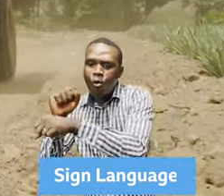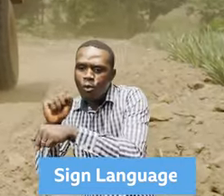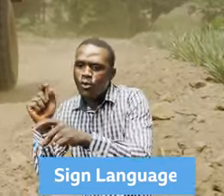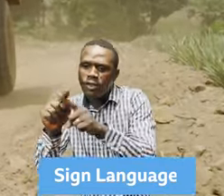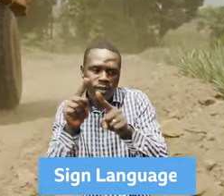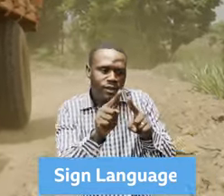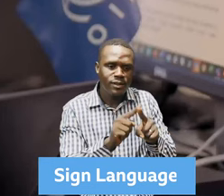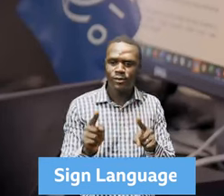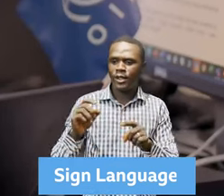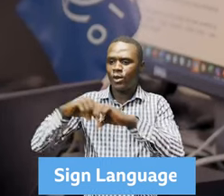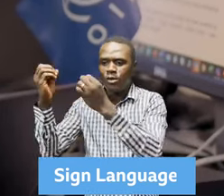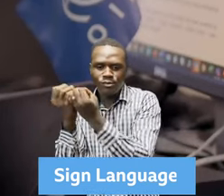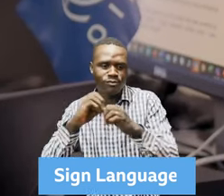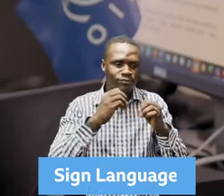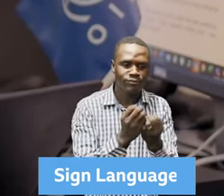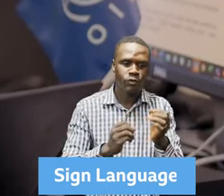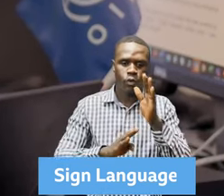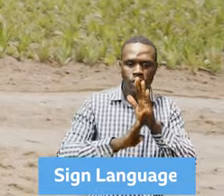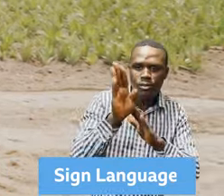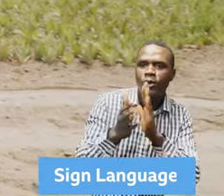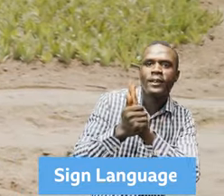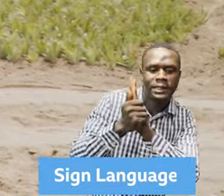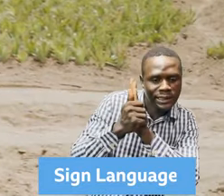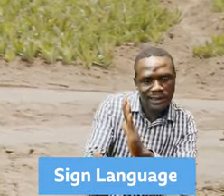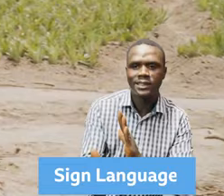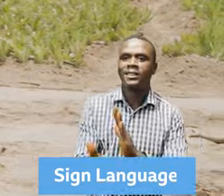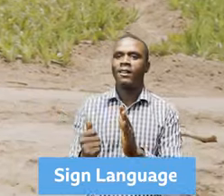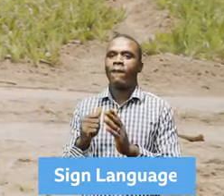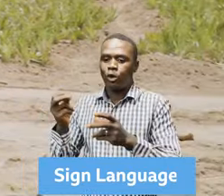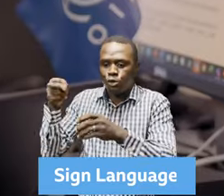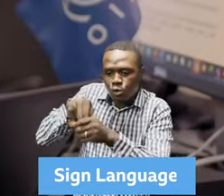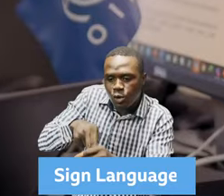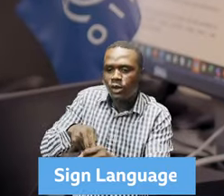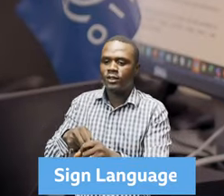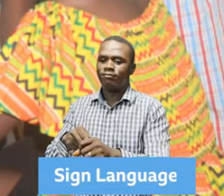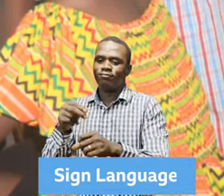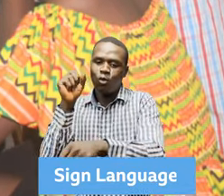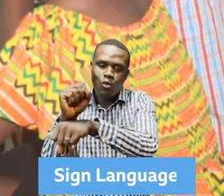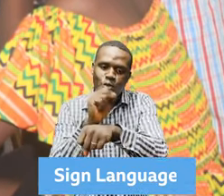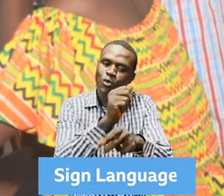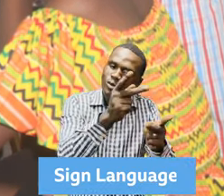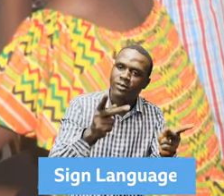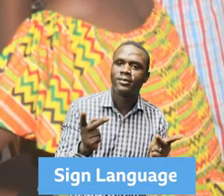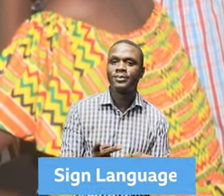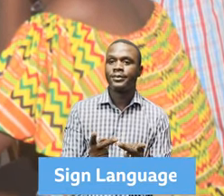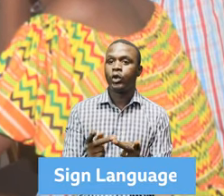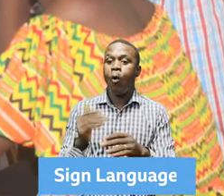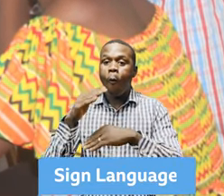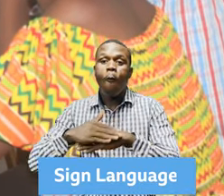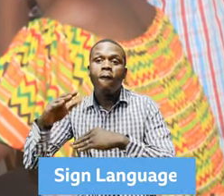with the various ministries and agencies to improve their skills to join the labor market. We have also raised awareness